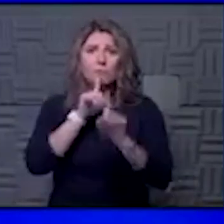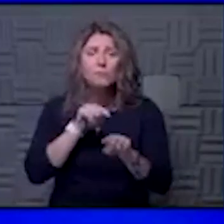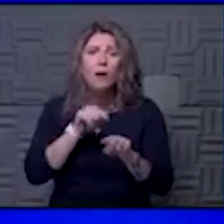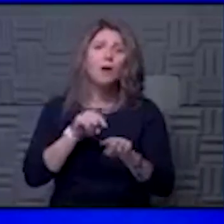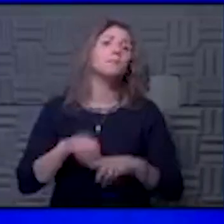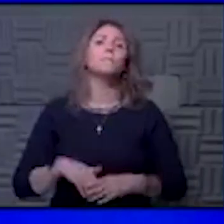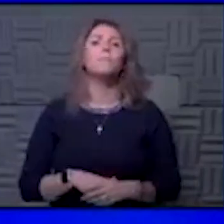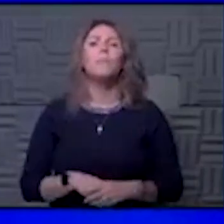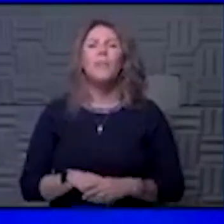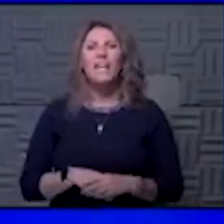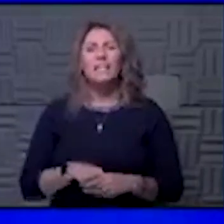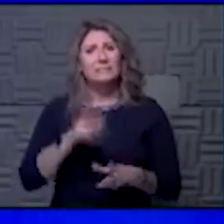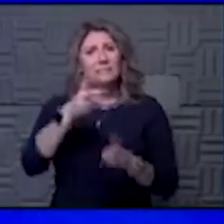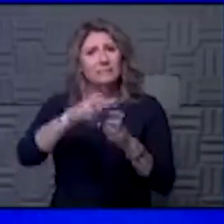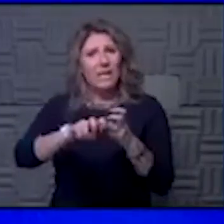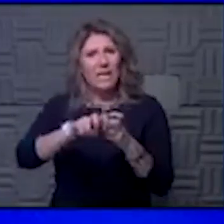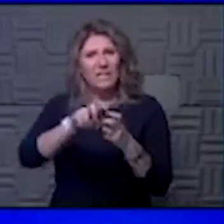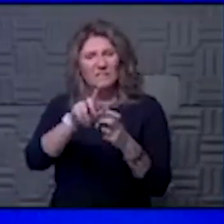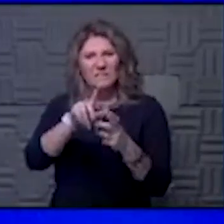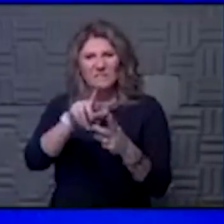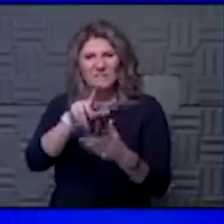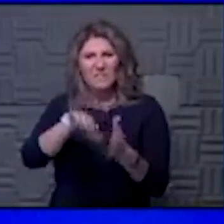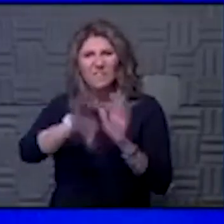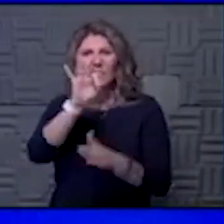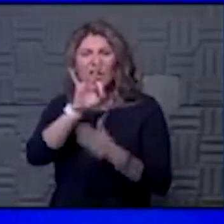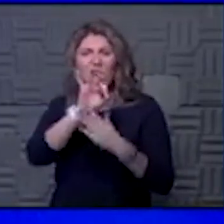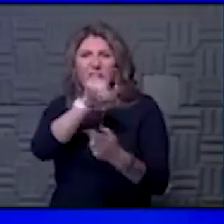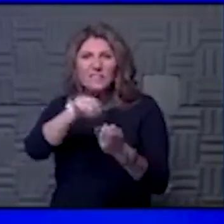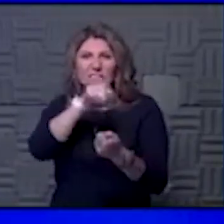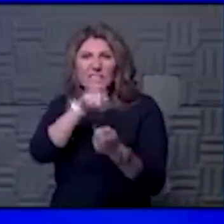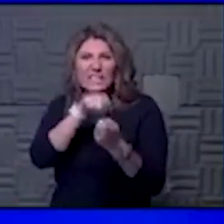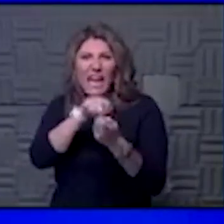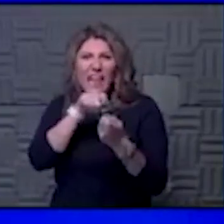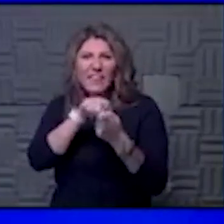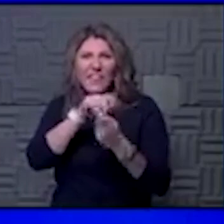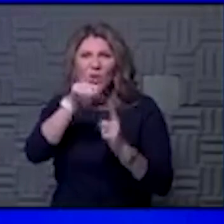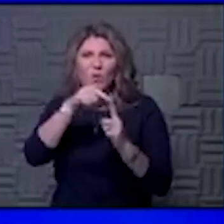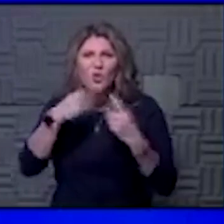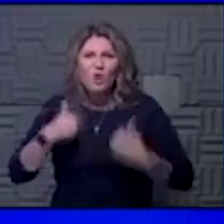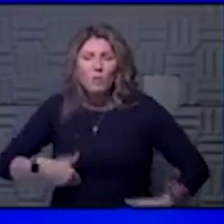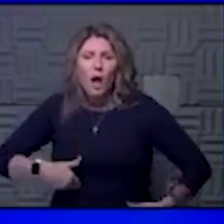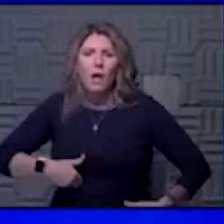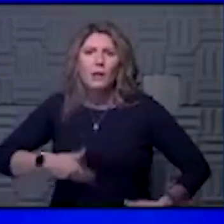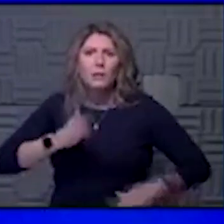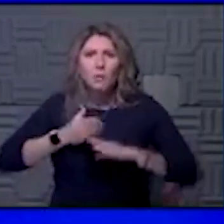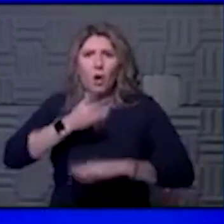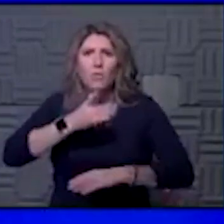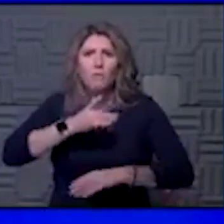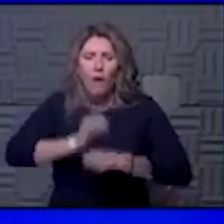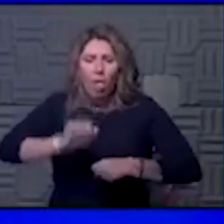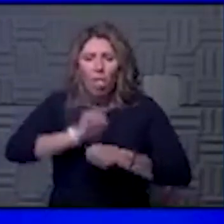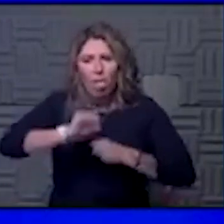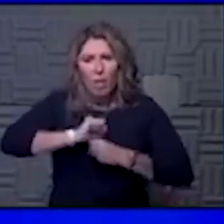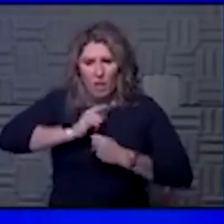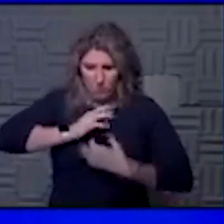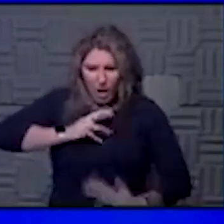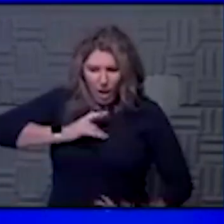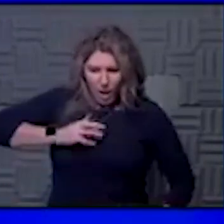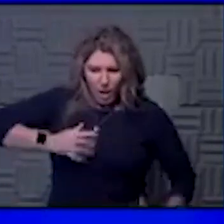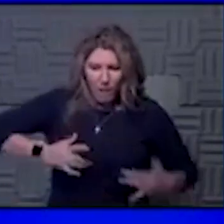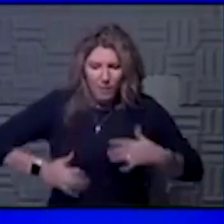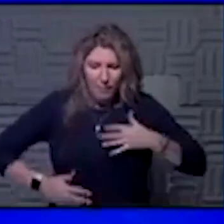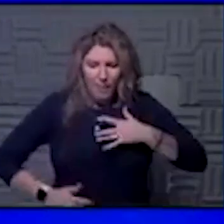pin down cytokine storms specifically because there was a good JAMA article looking at your